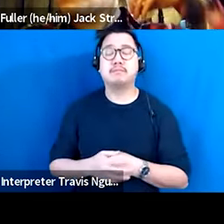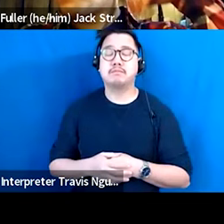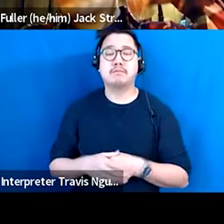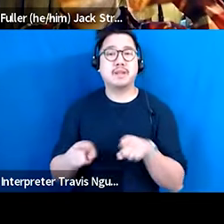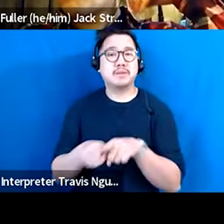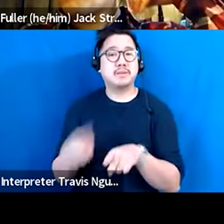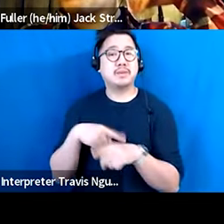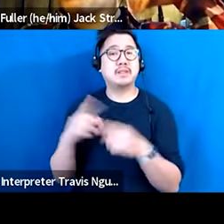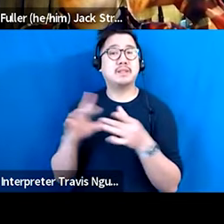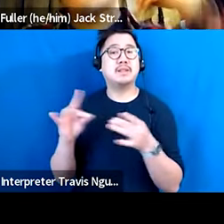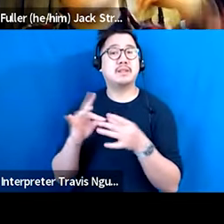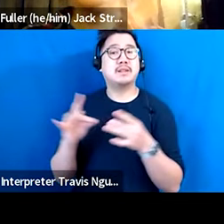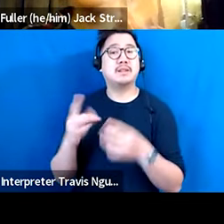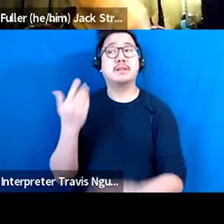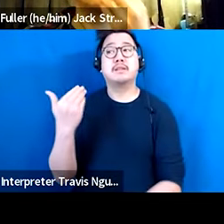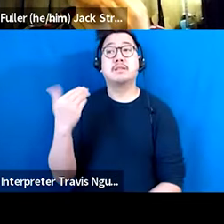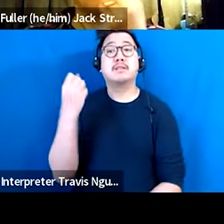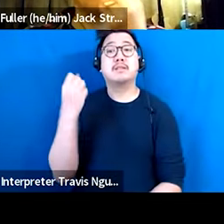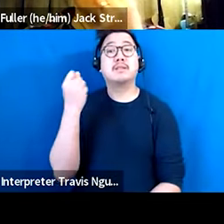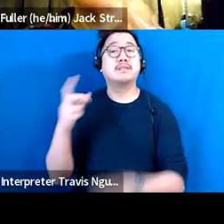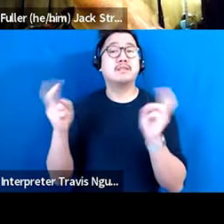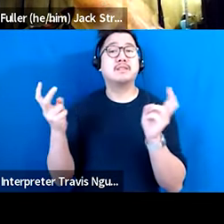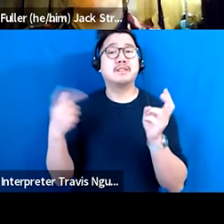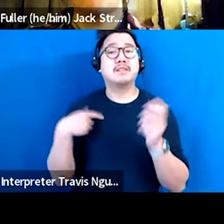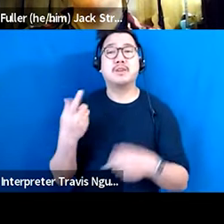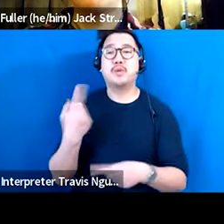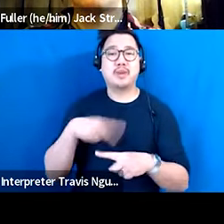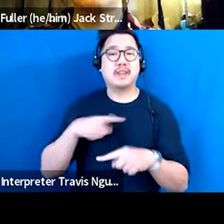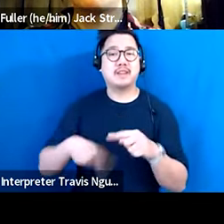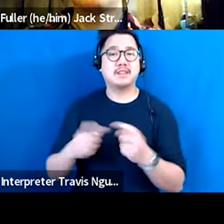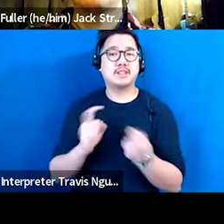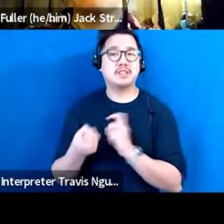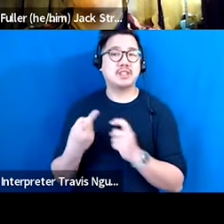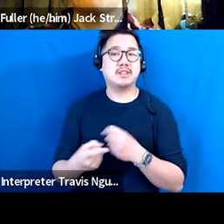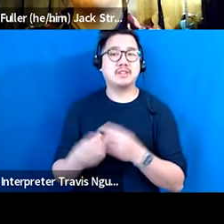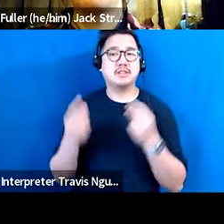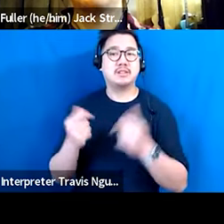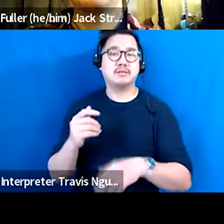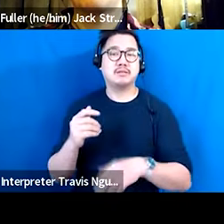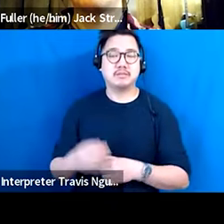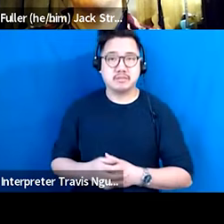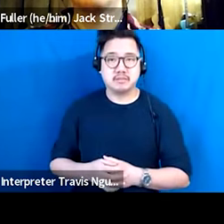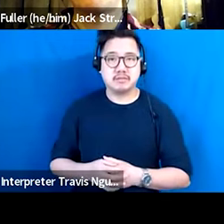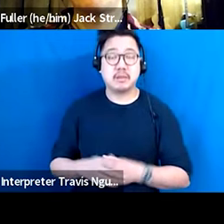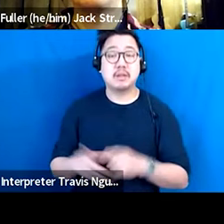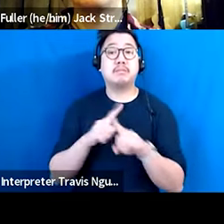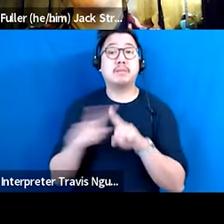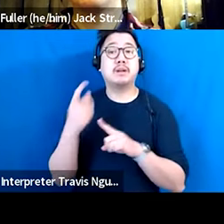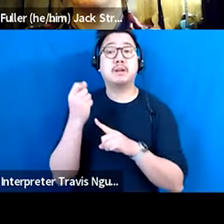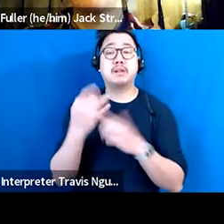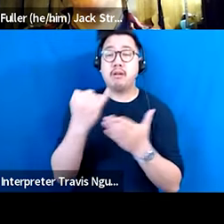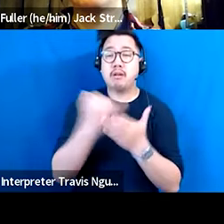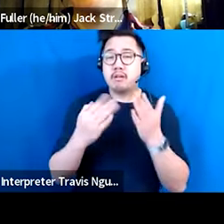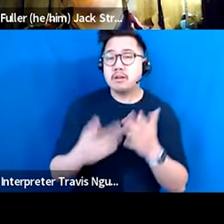the future was delivered to us overnight, but we can't change overnight. That said, the pivots that artists and cultural